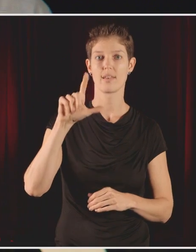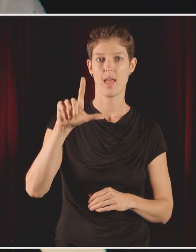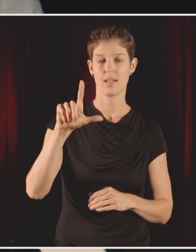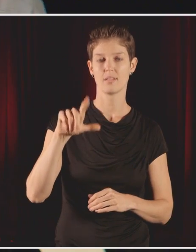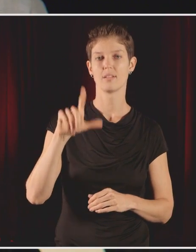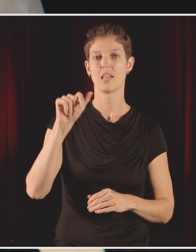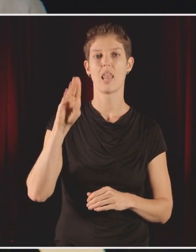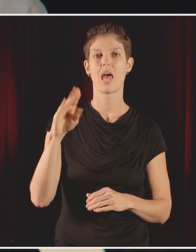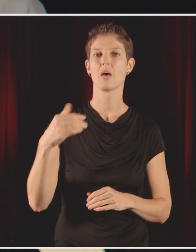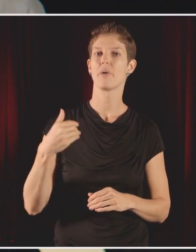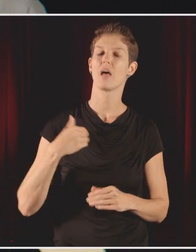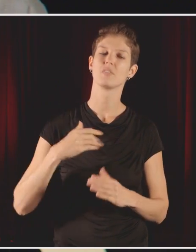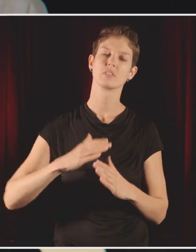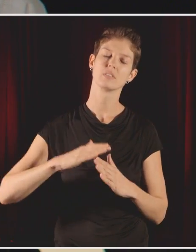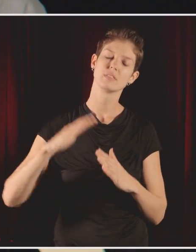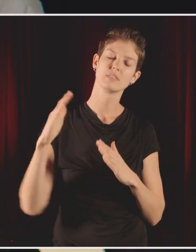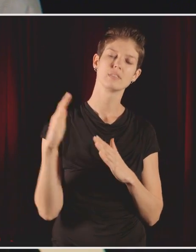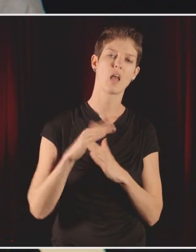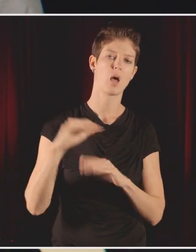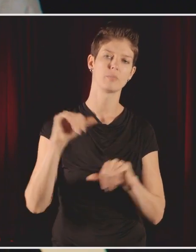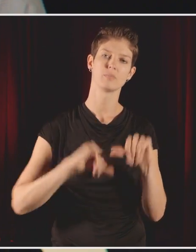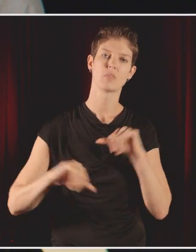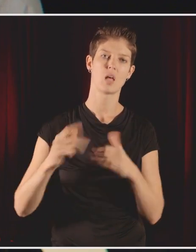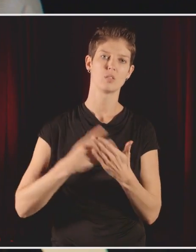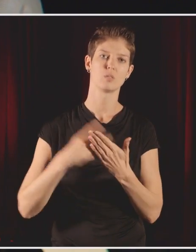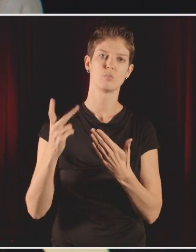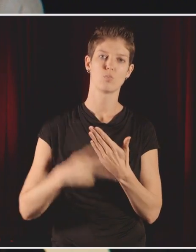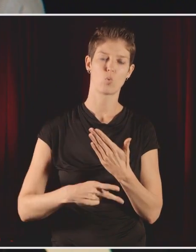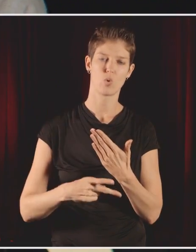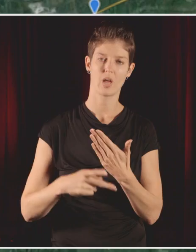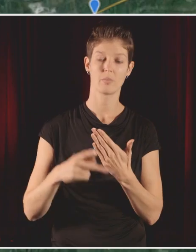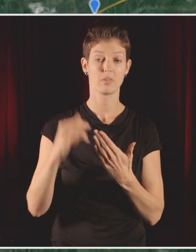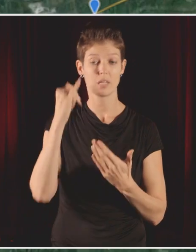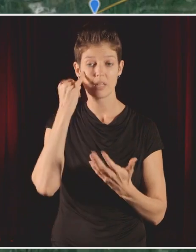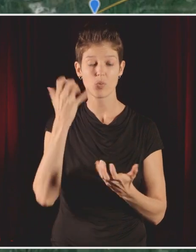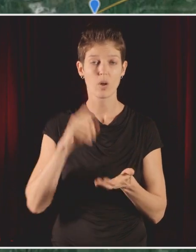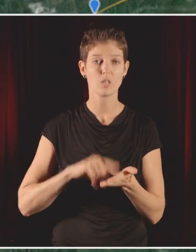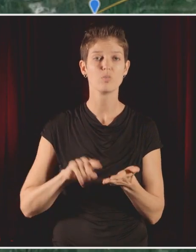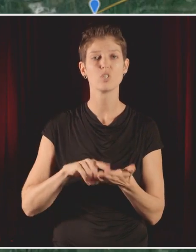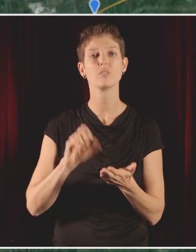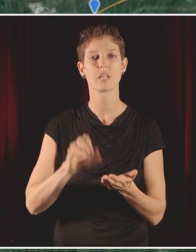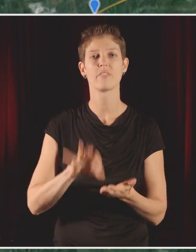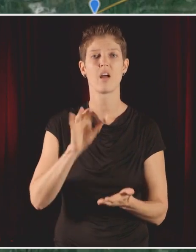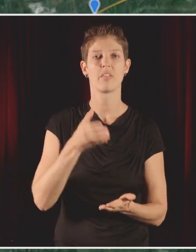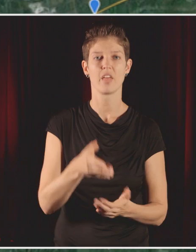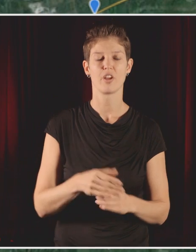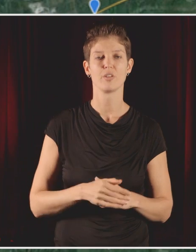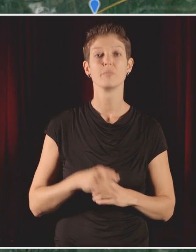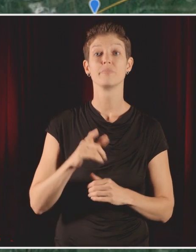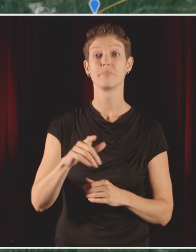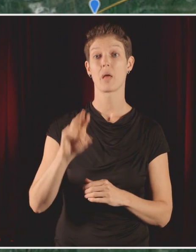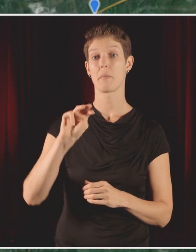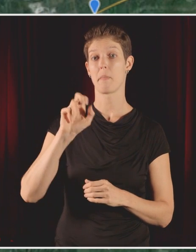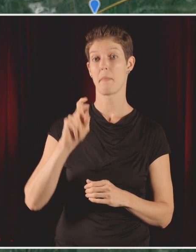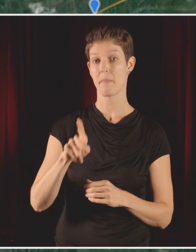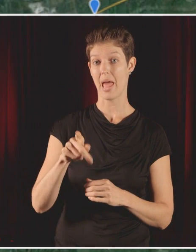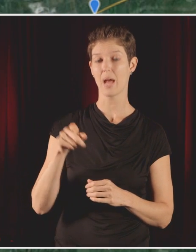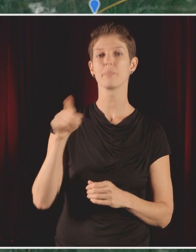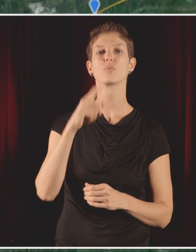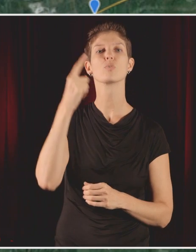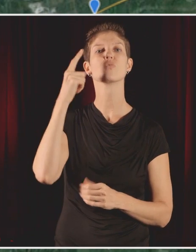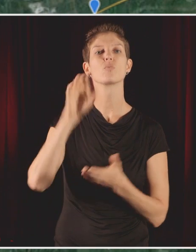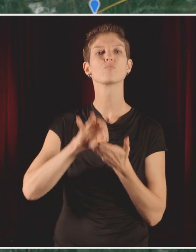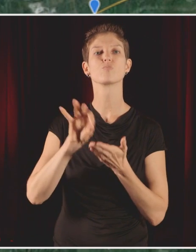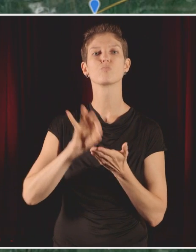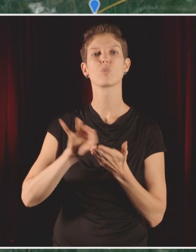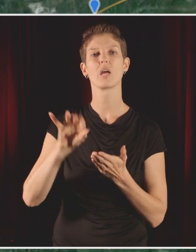a leading citizen science program. Anything you want to know about birds, you can find there. This is a map of tree swallows that citizens have just said. I